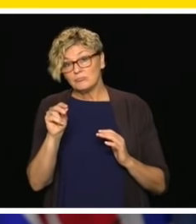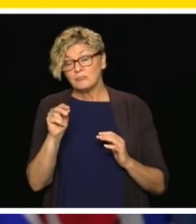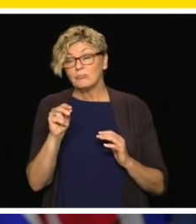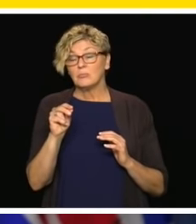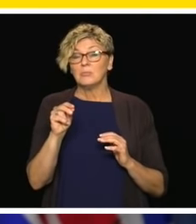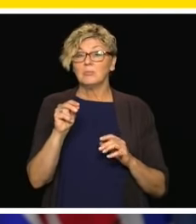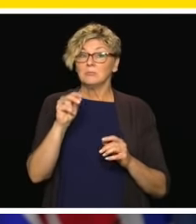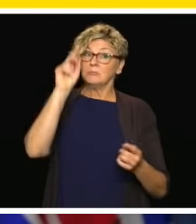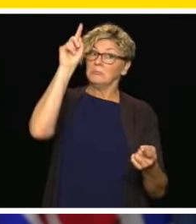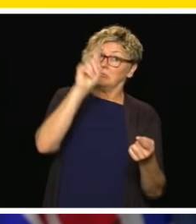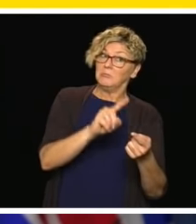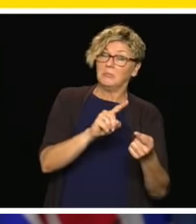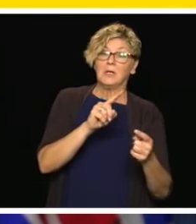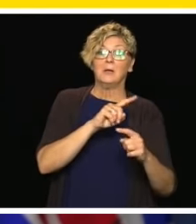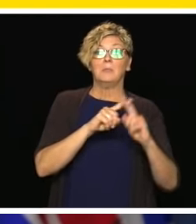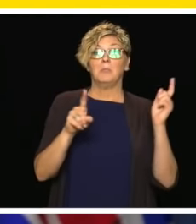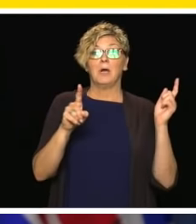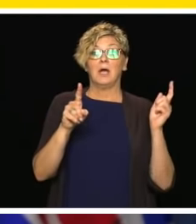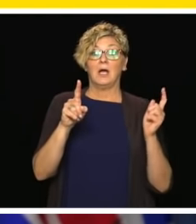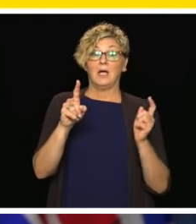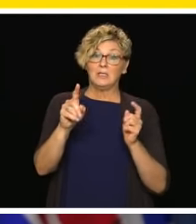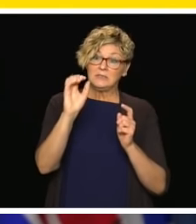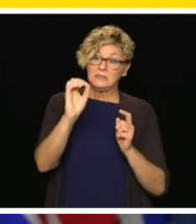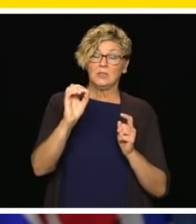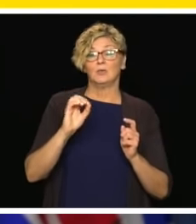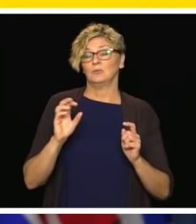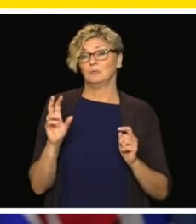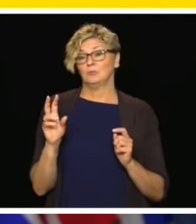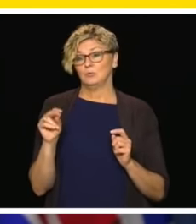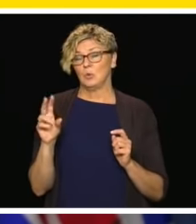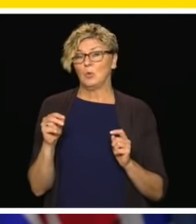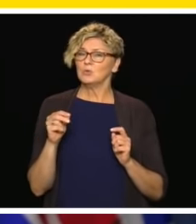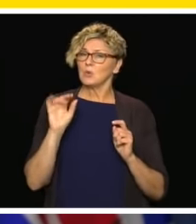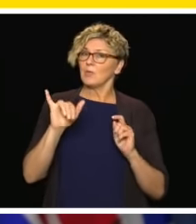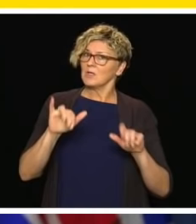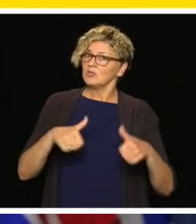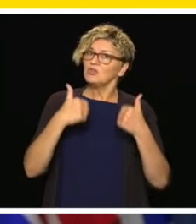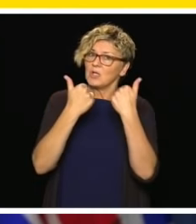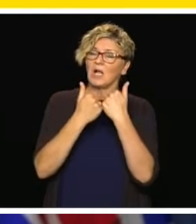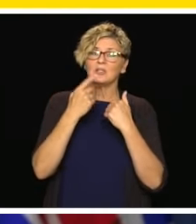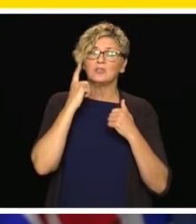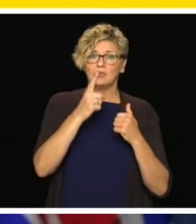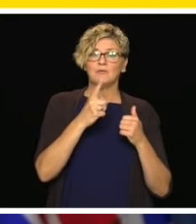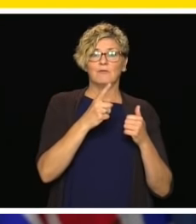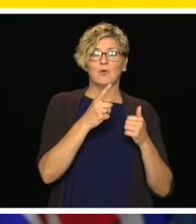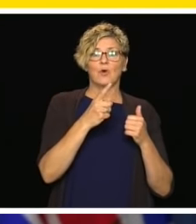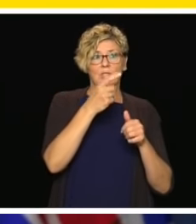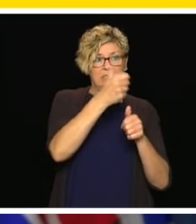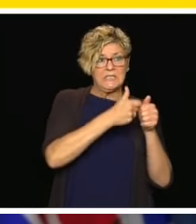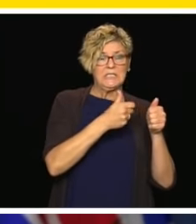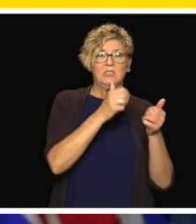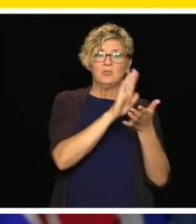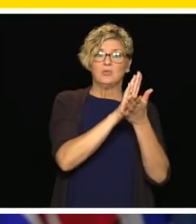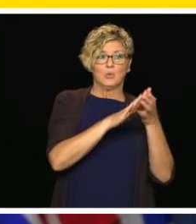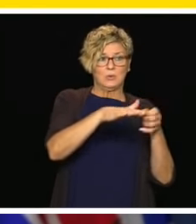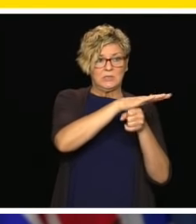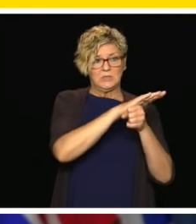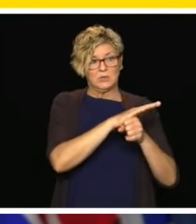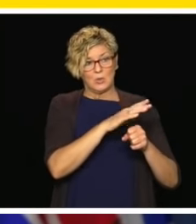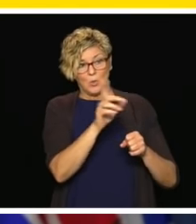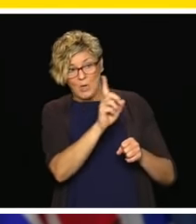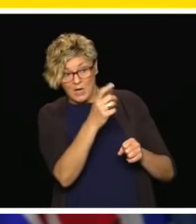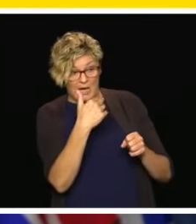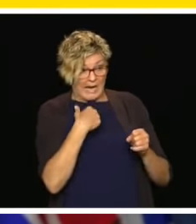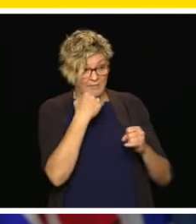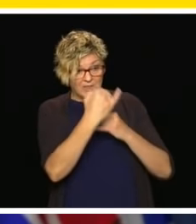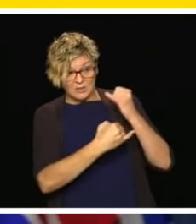proceed. So international education is going to continue to be a feature but it is going to be challenged and we're going to work with districts who